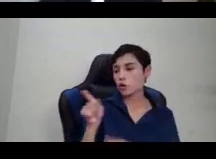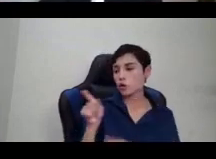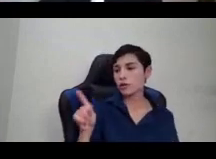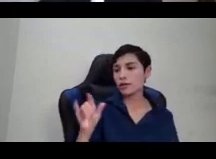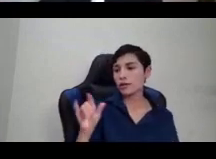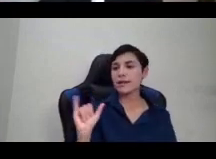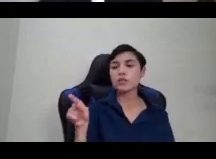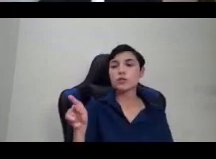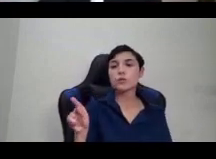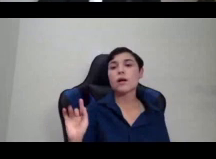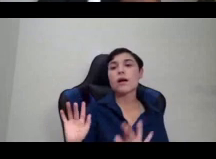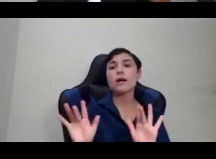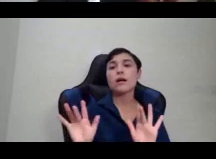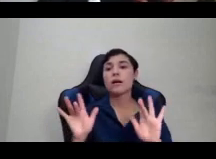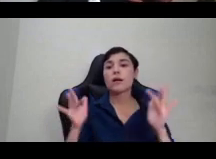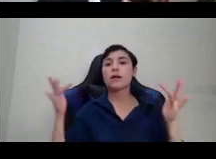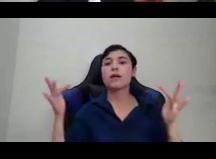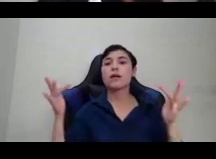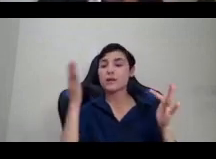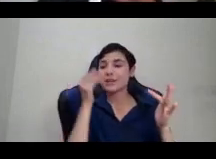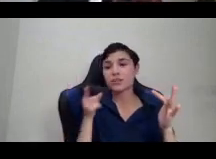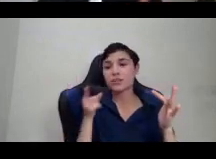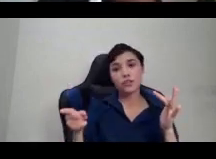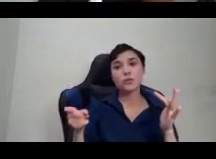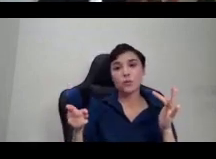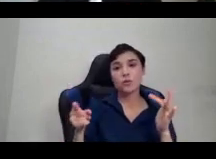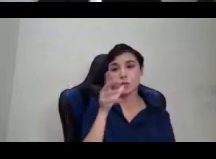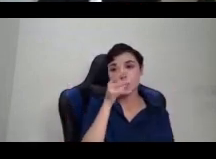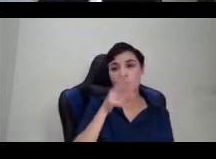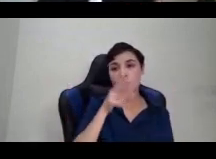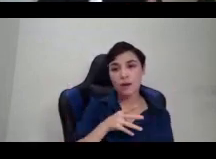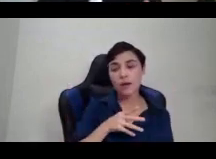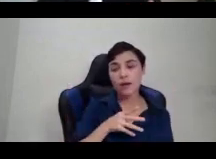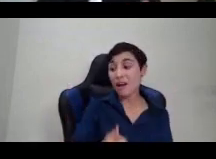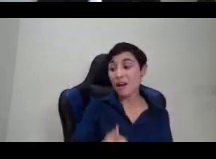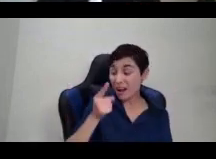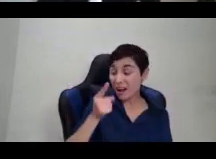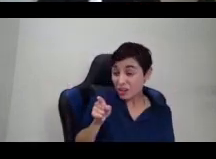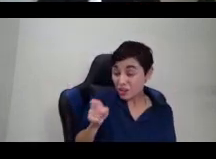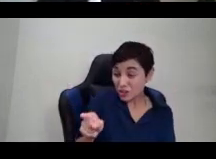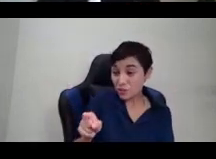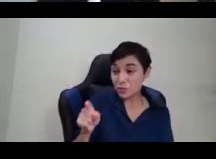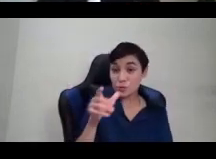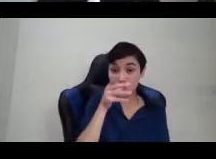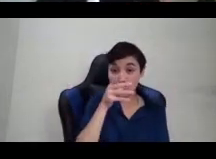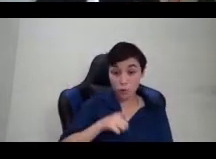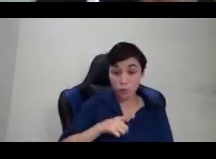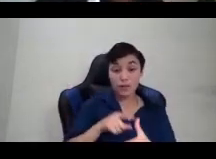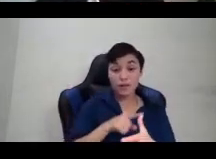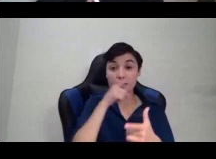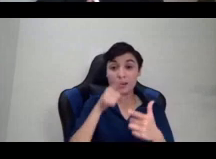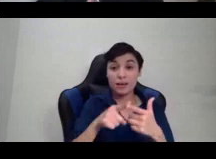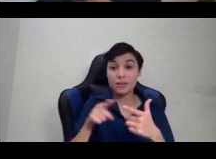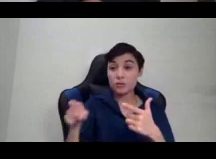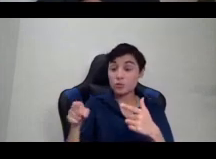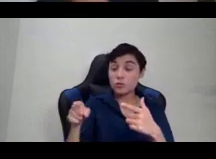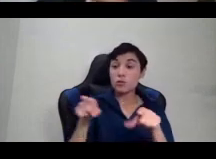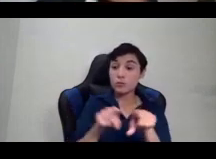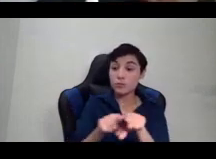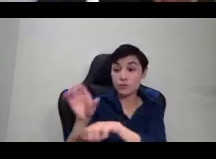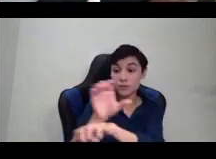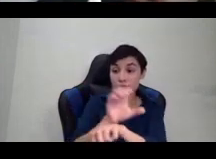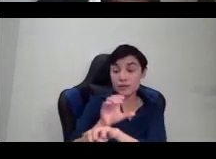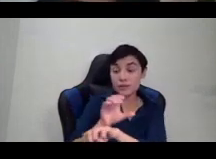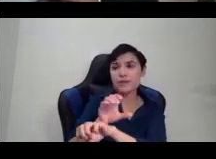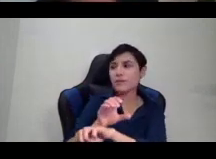As a matter of fact, the fact that she was a woman and an enslaved woman meant that actually she was able to be exploited in ways that